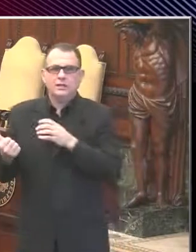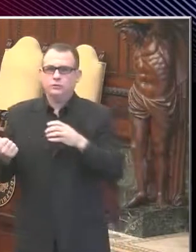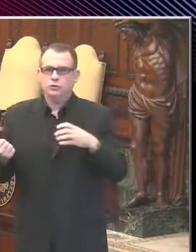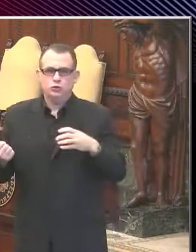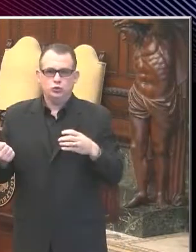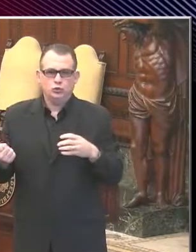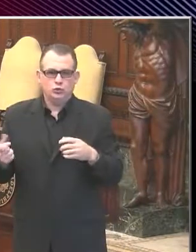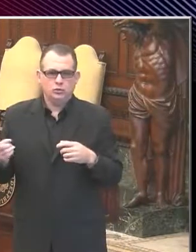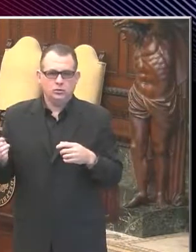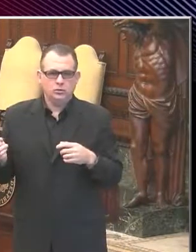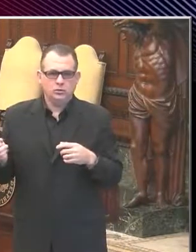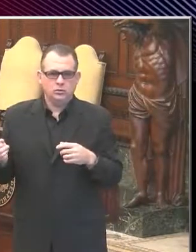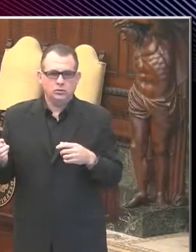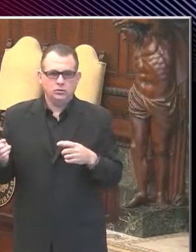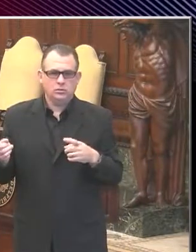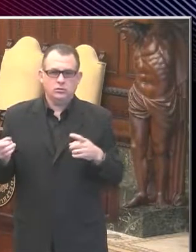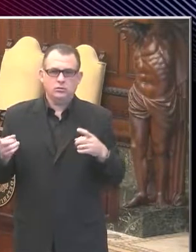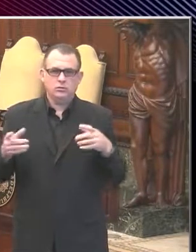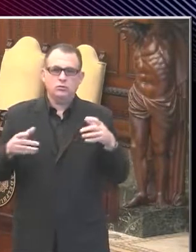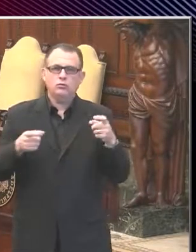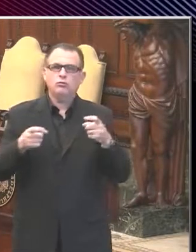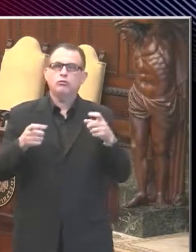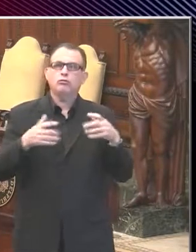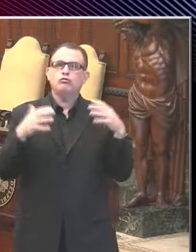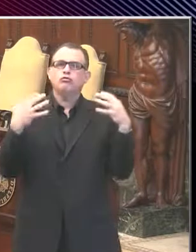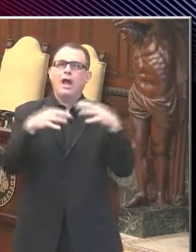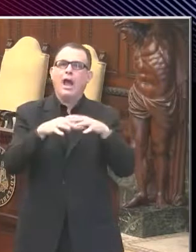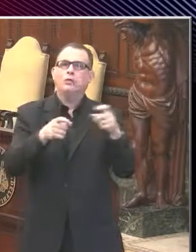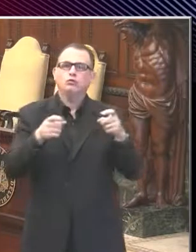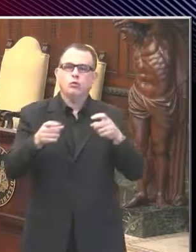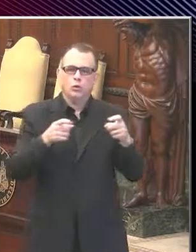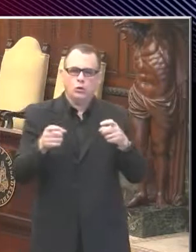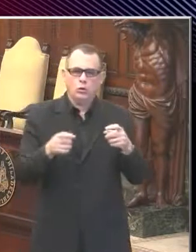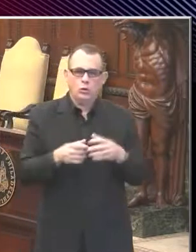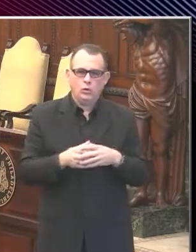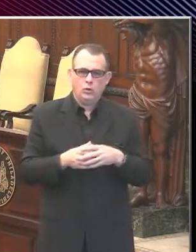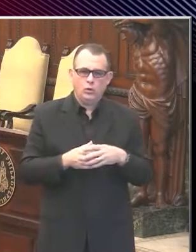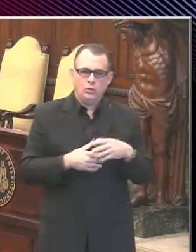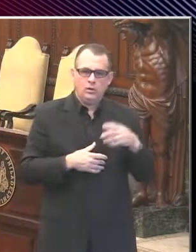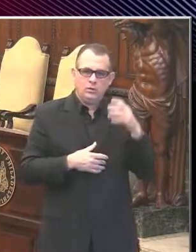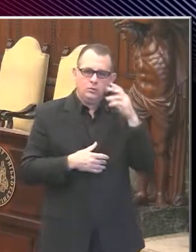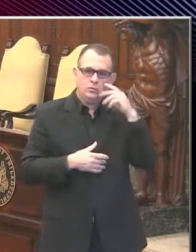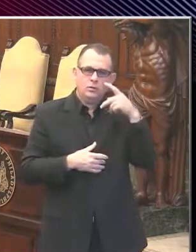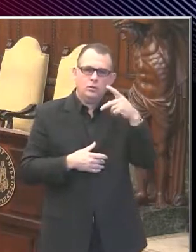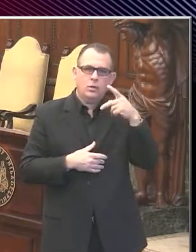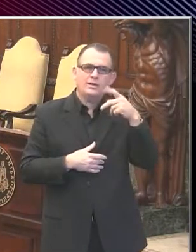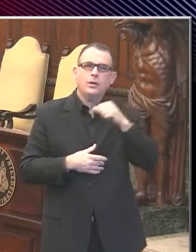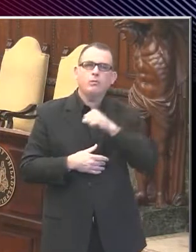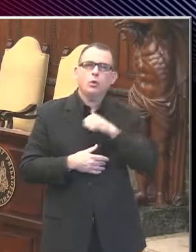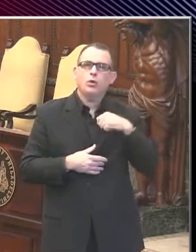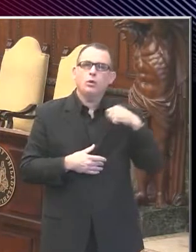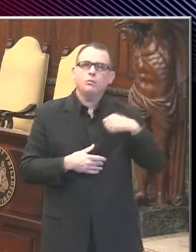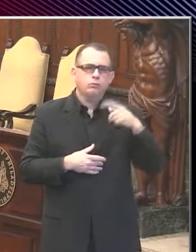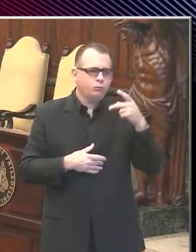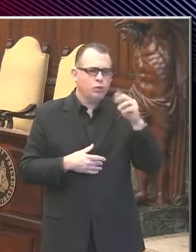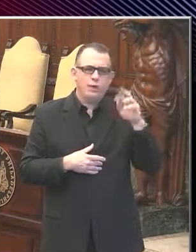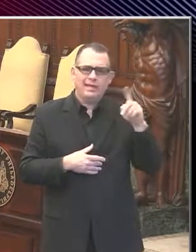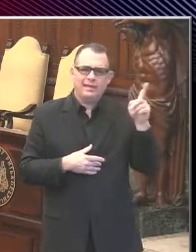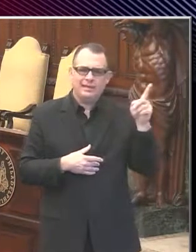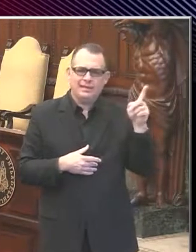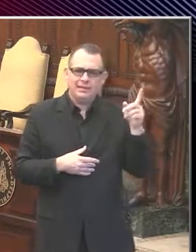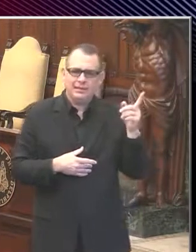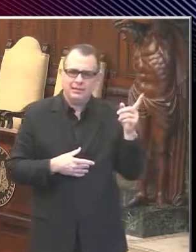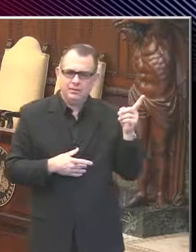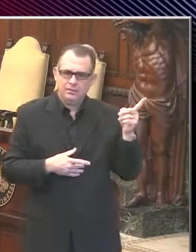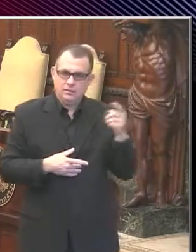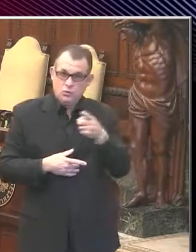crowd control when she was back in Portland, do you wish maybe, you know, city leadership might have provided more support? Or